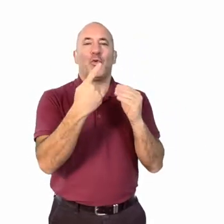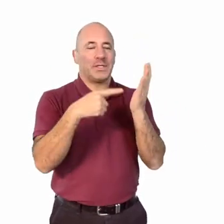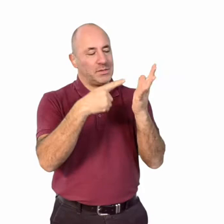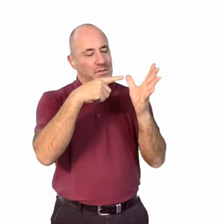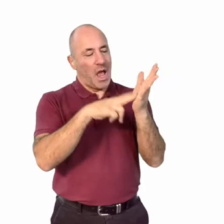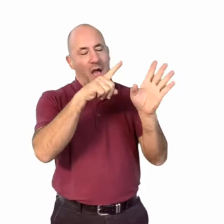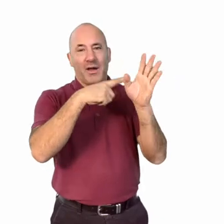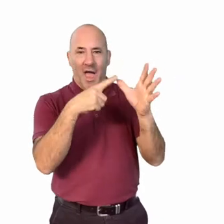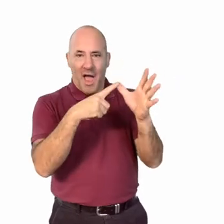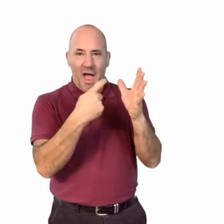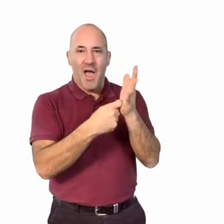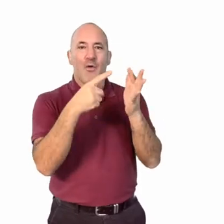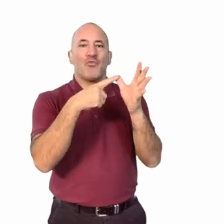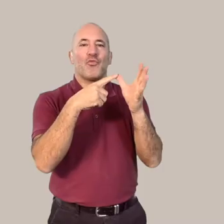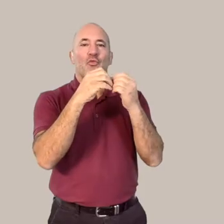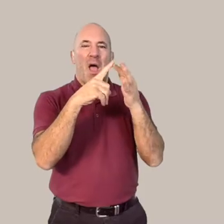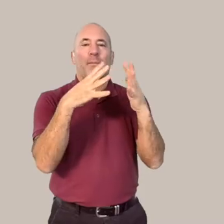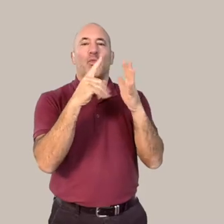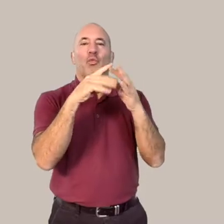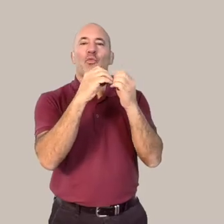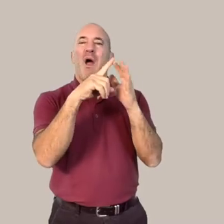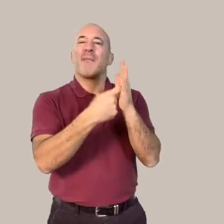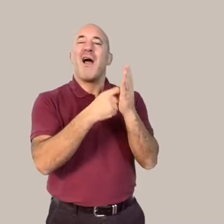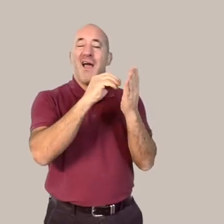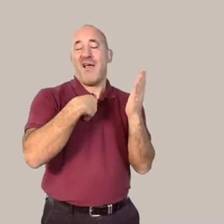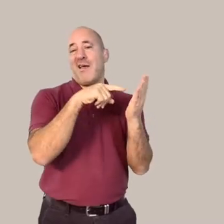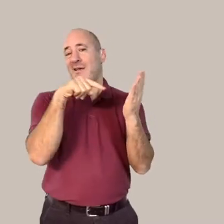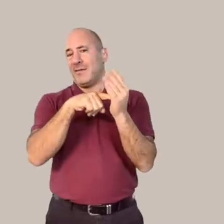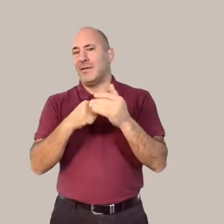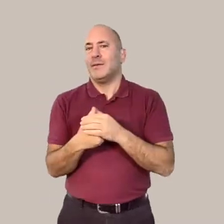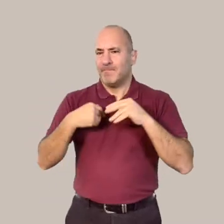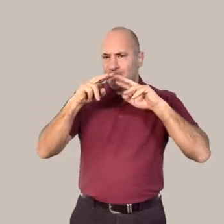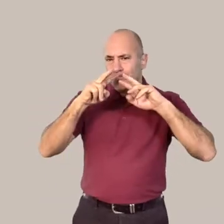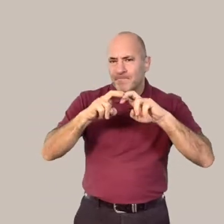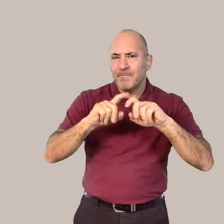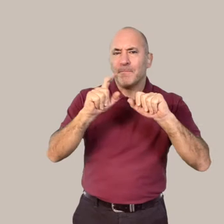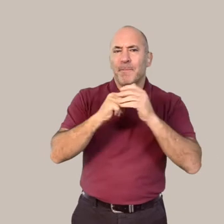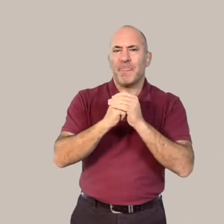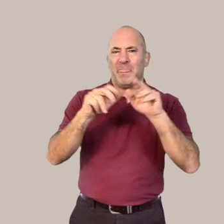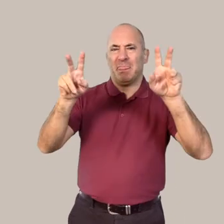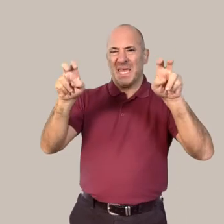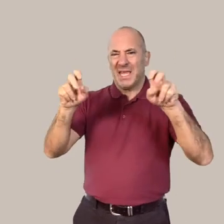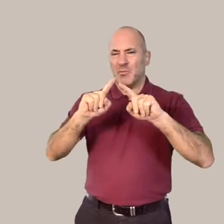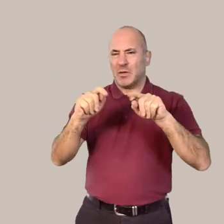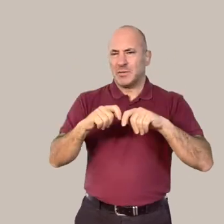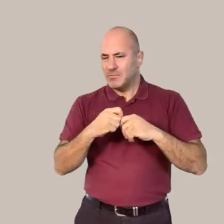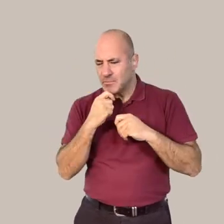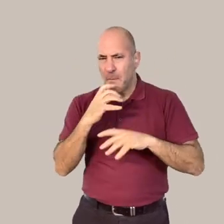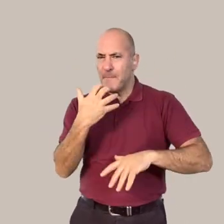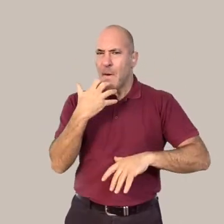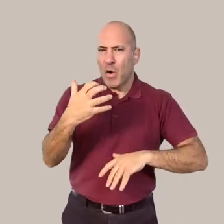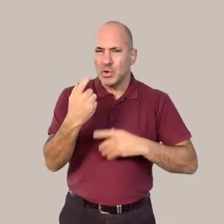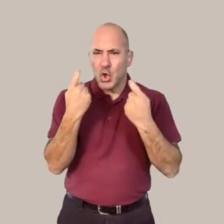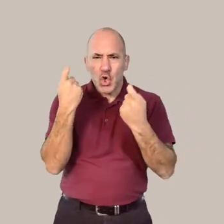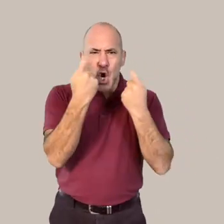Tanya Rabber-Webber. We are going to explore the themes of the manifesto of being bold and curious, finding